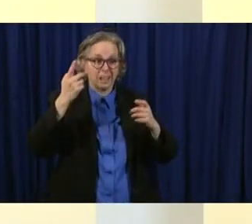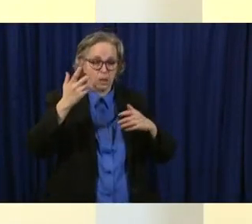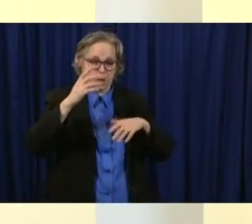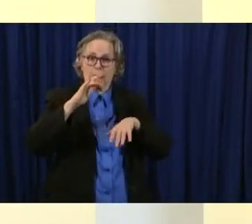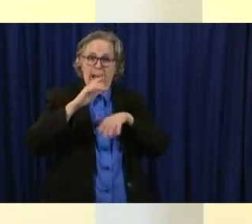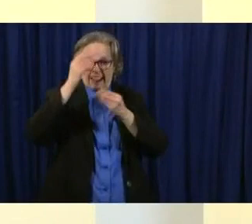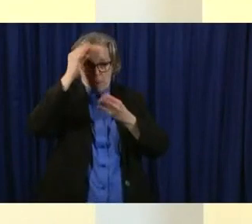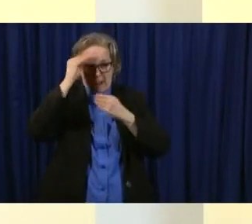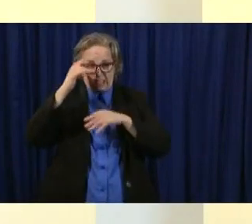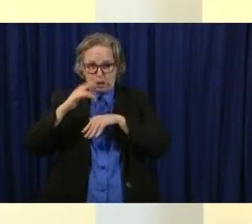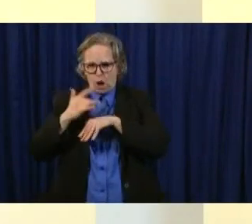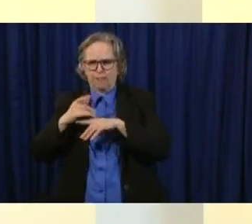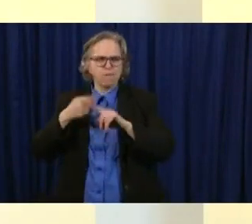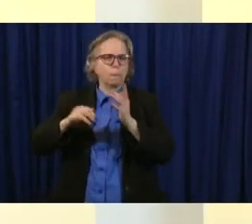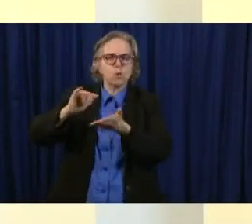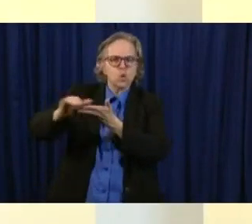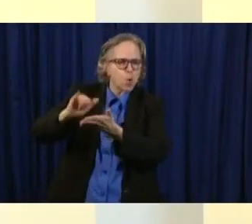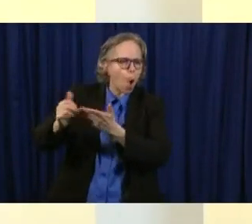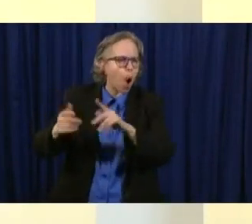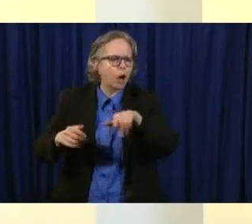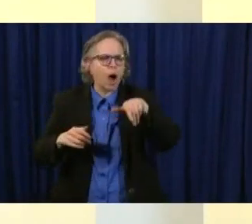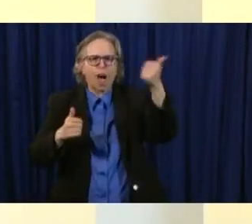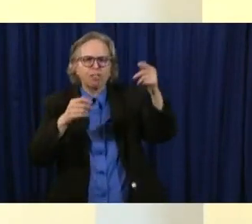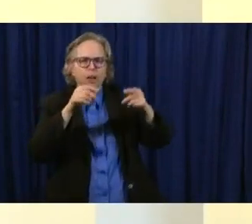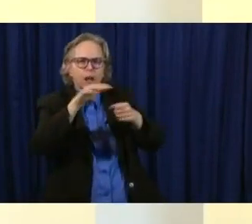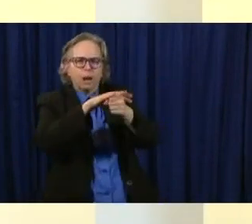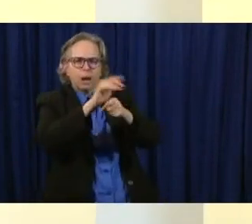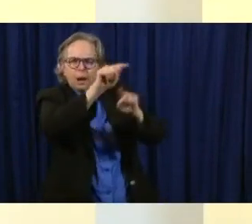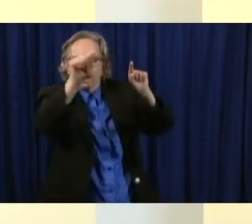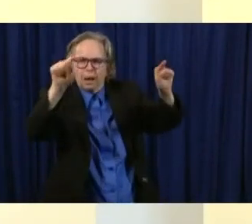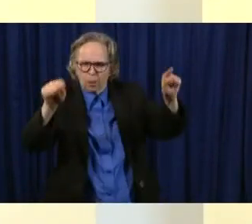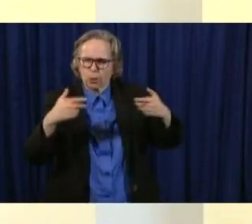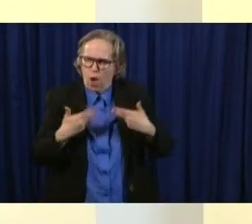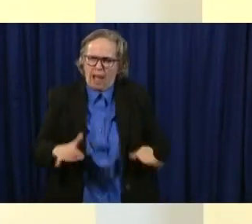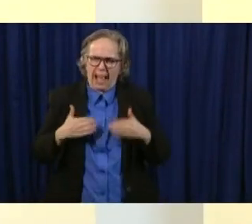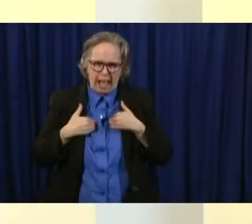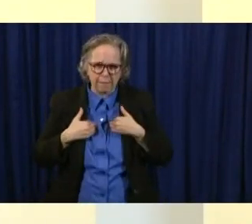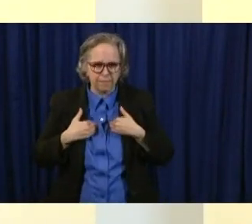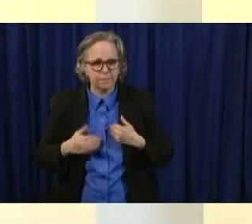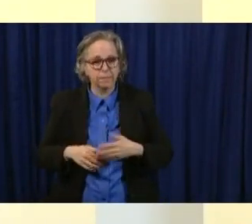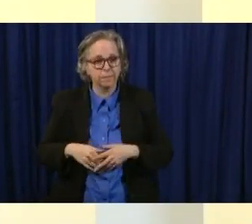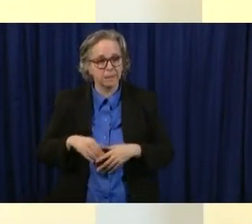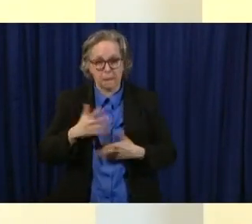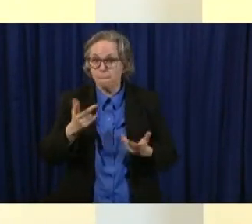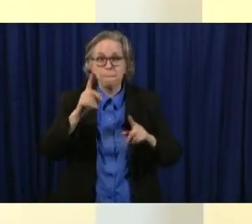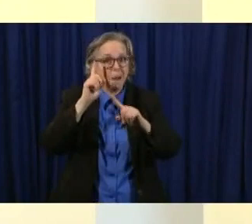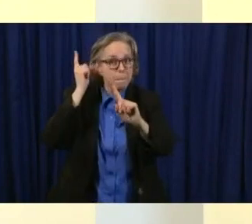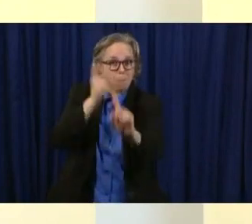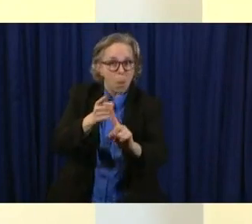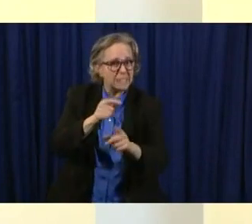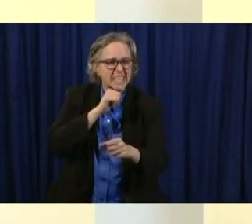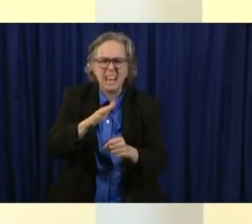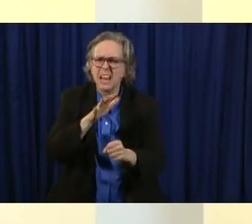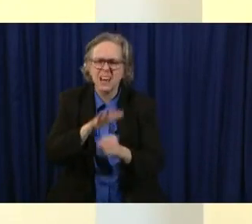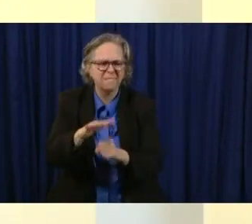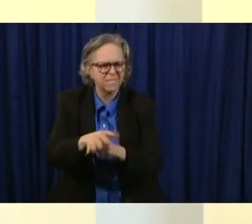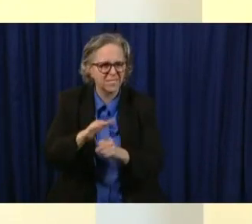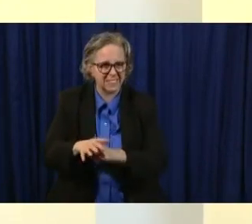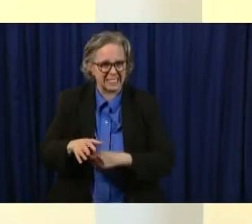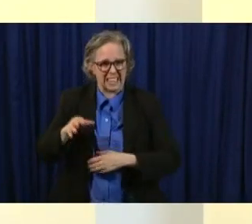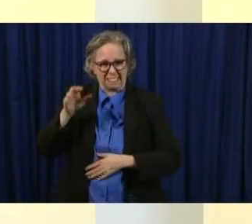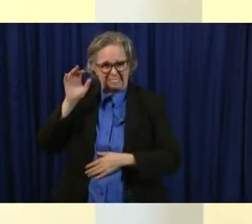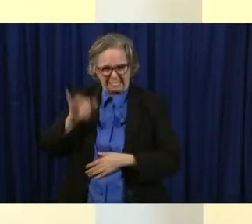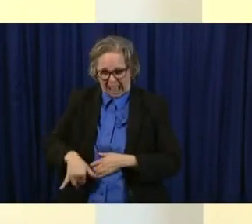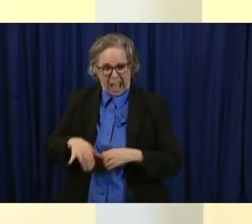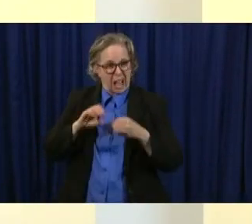testing. We hope to do that here soon. And the numerator and the denominator of this will continue to change as we